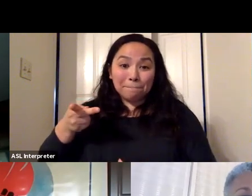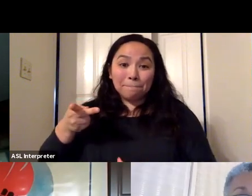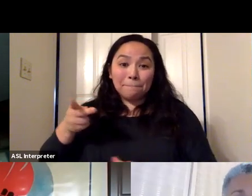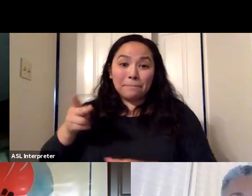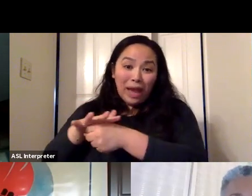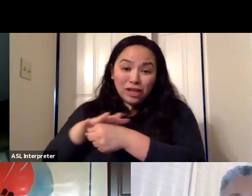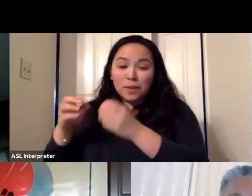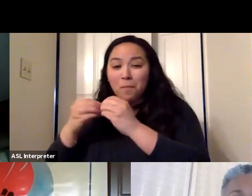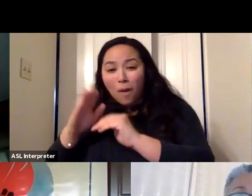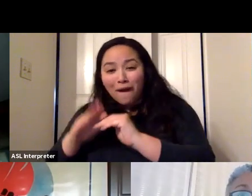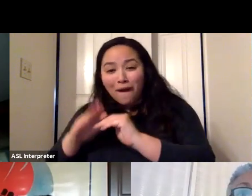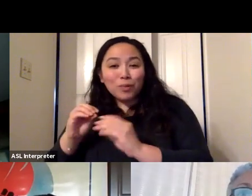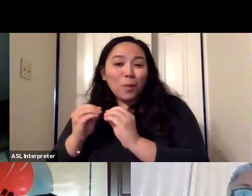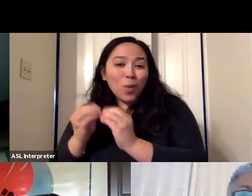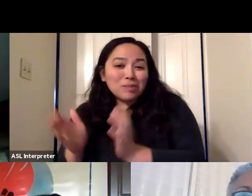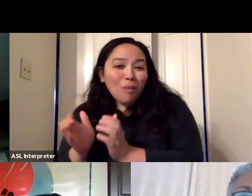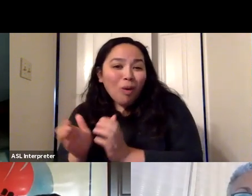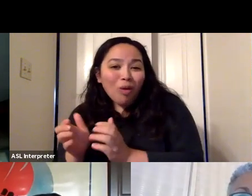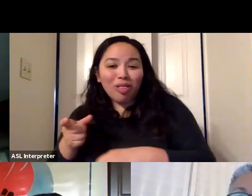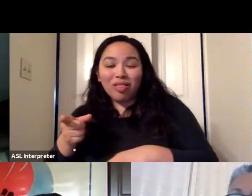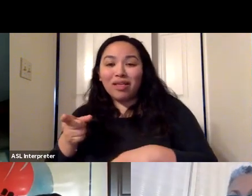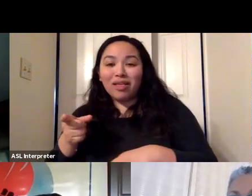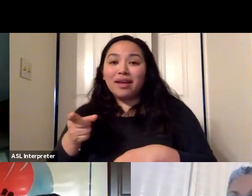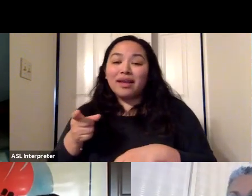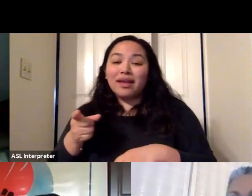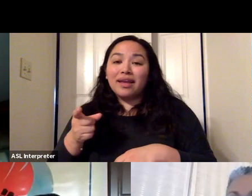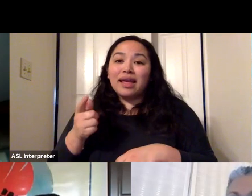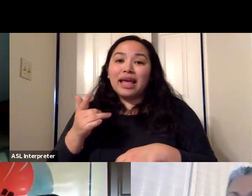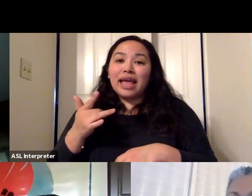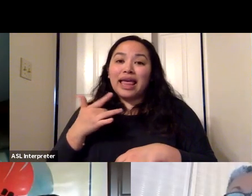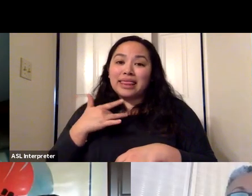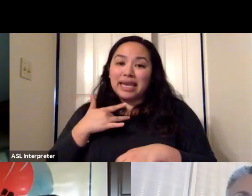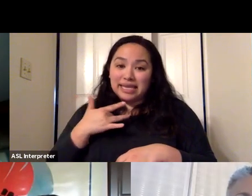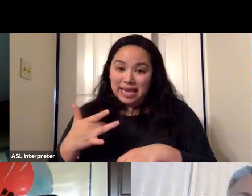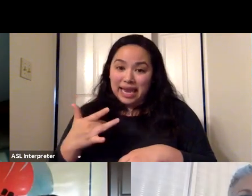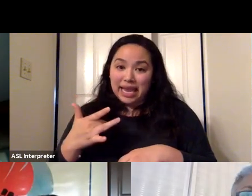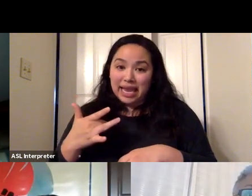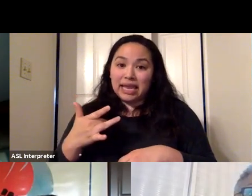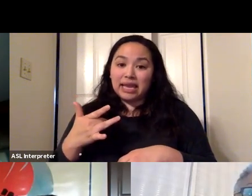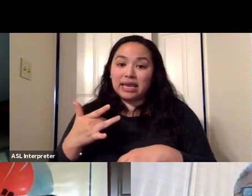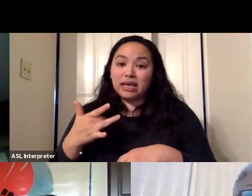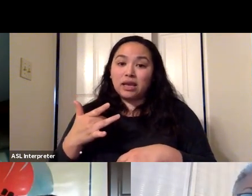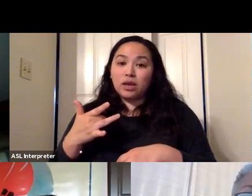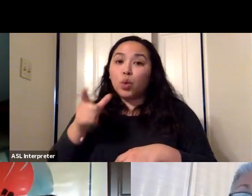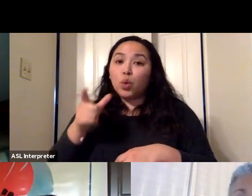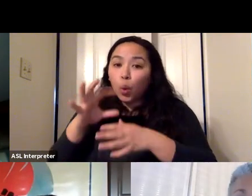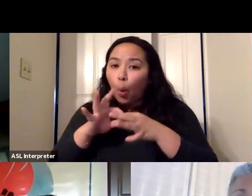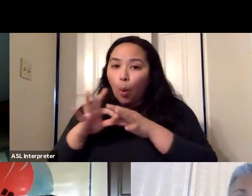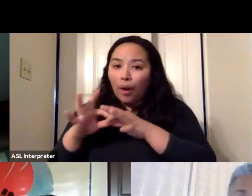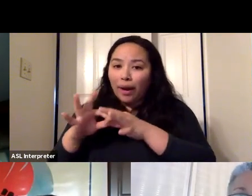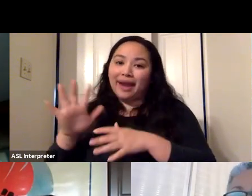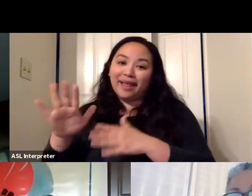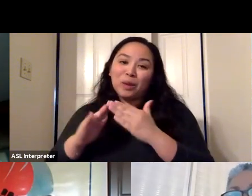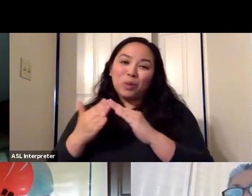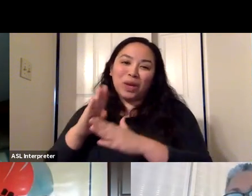intimate, they're smaller, and they're usually being coordinated by a community partner